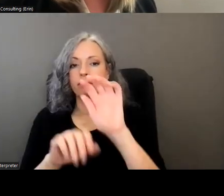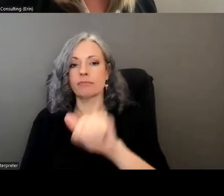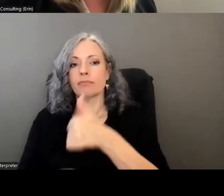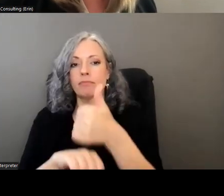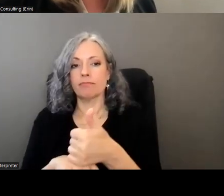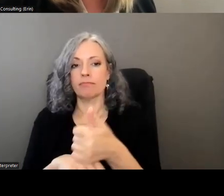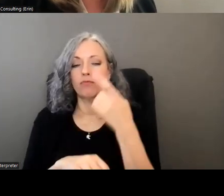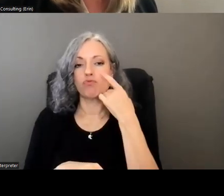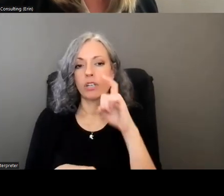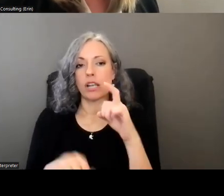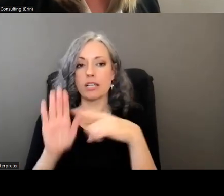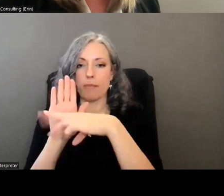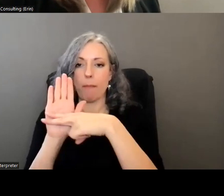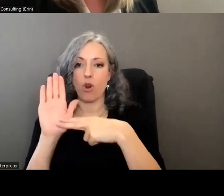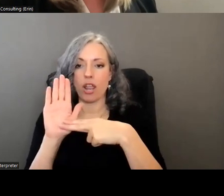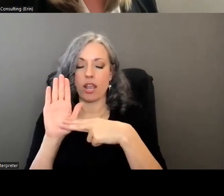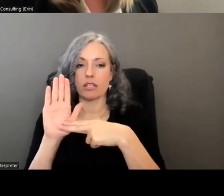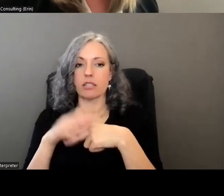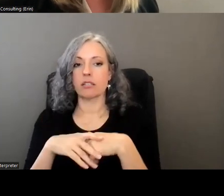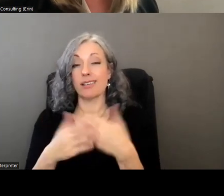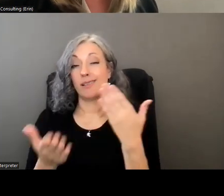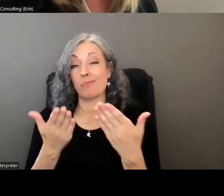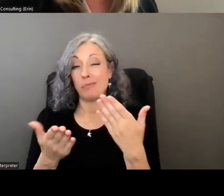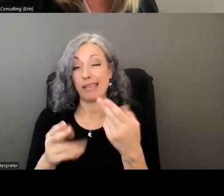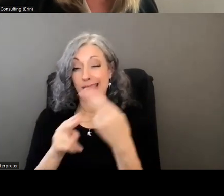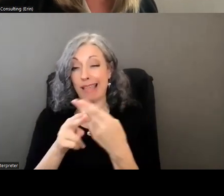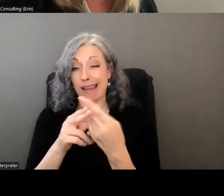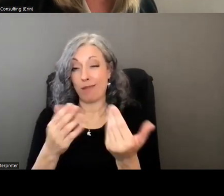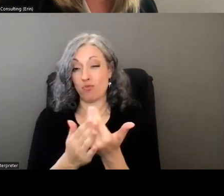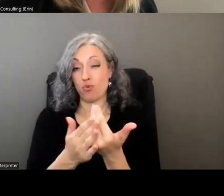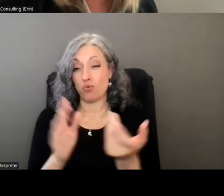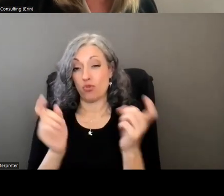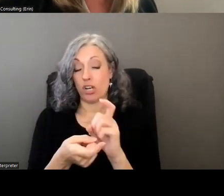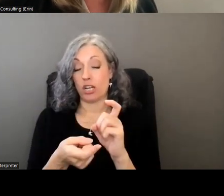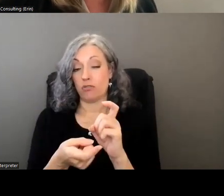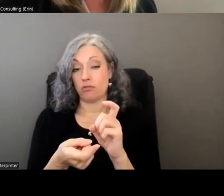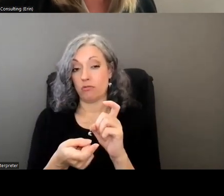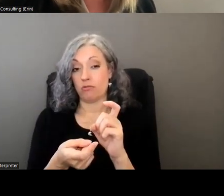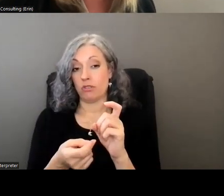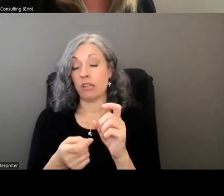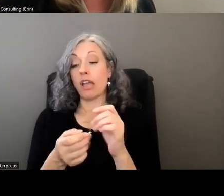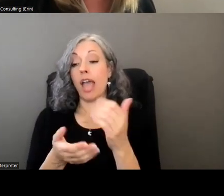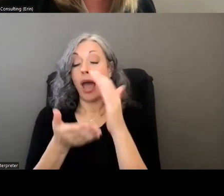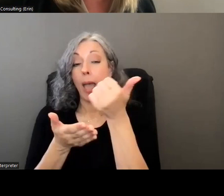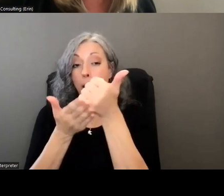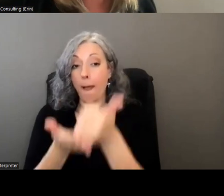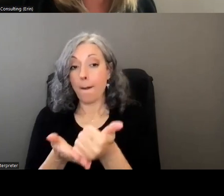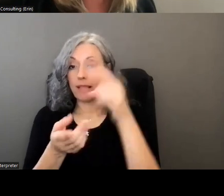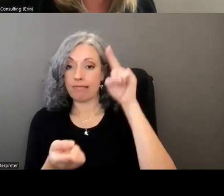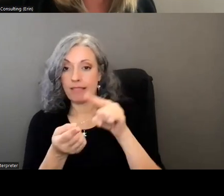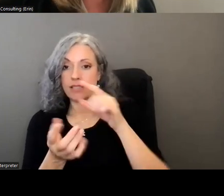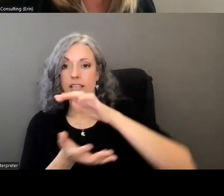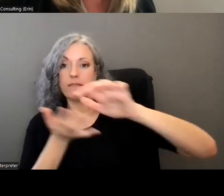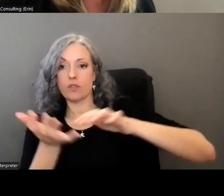recognized brand was another idea possibly renaming the network to reflect services better and minimize confusion having consistent logos and